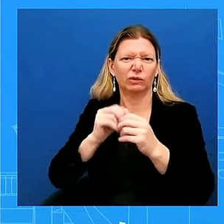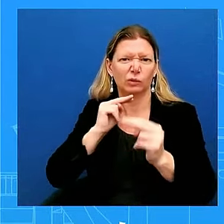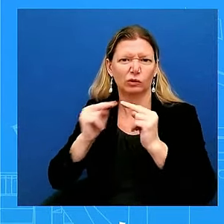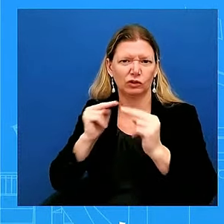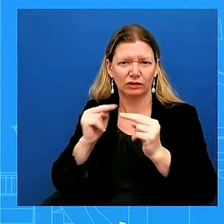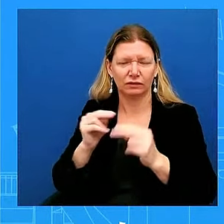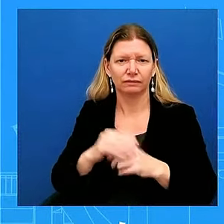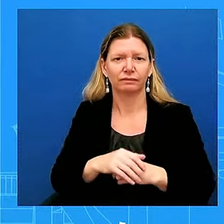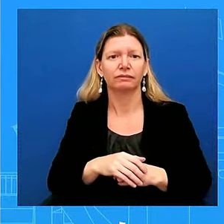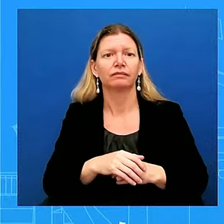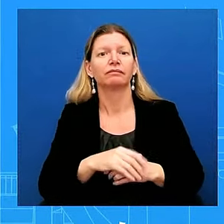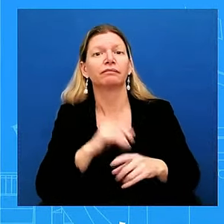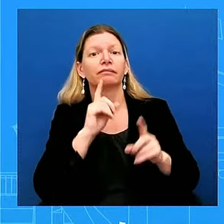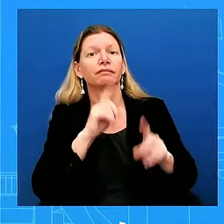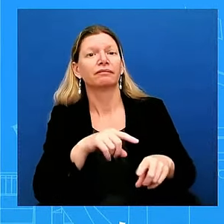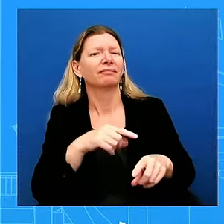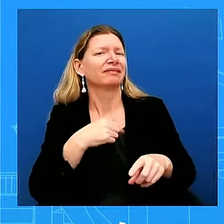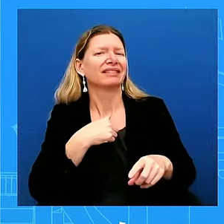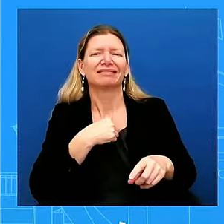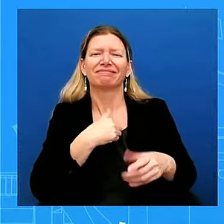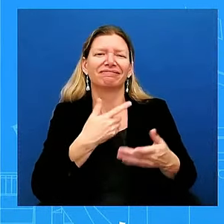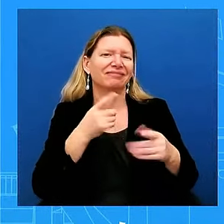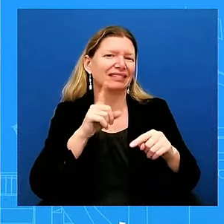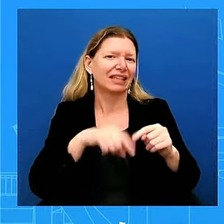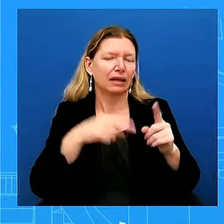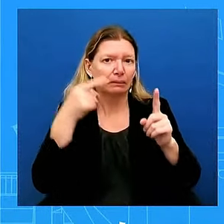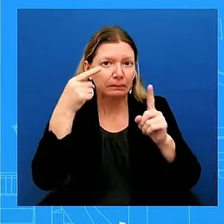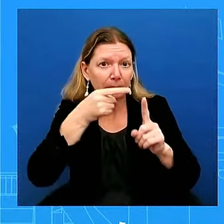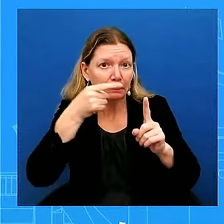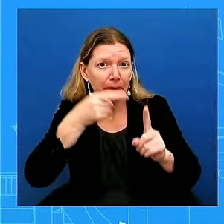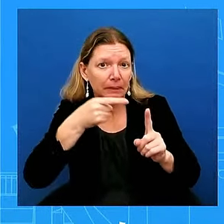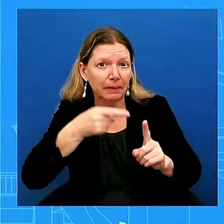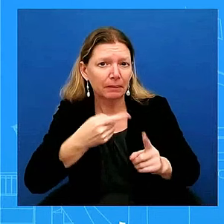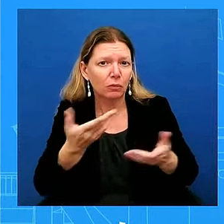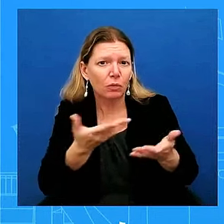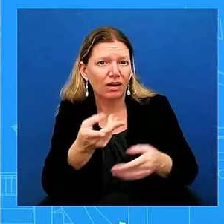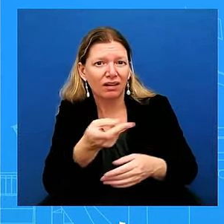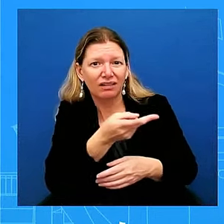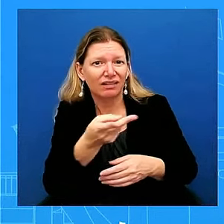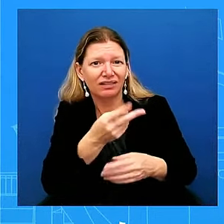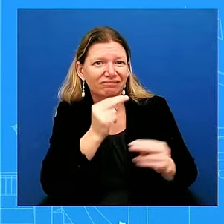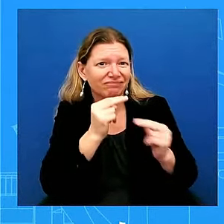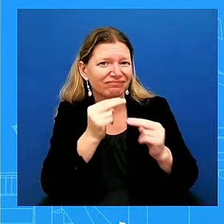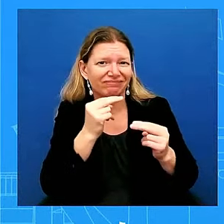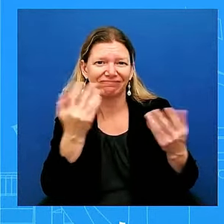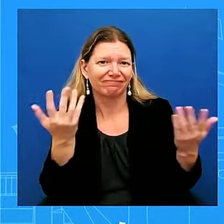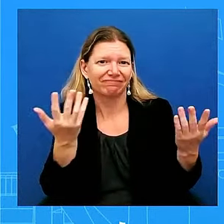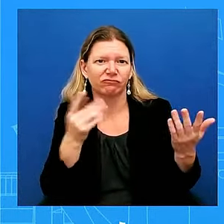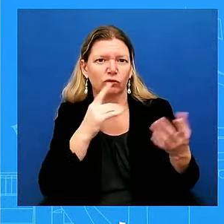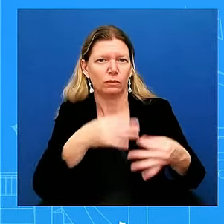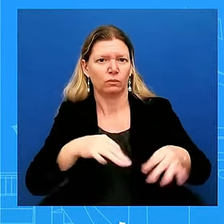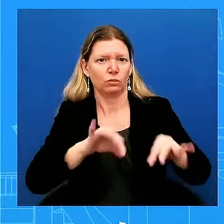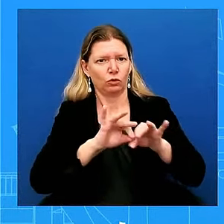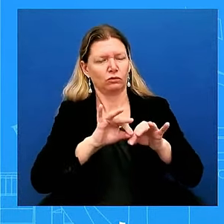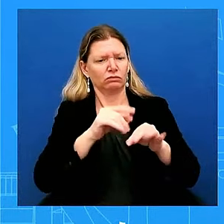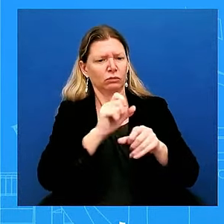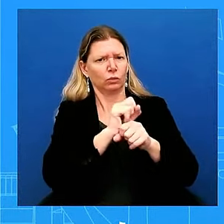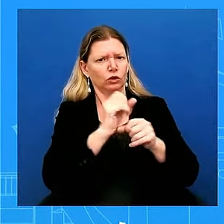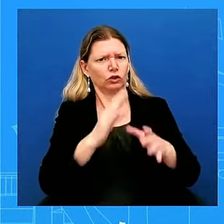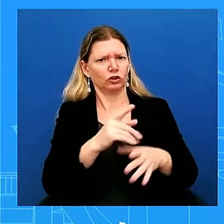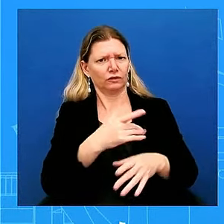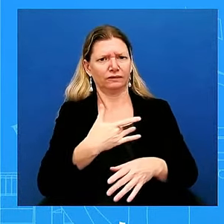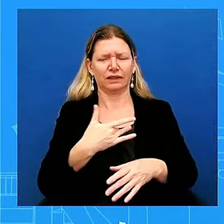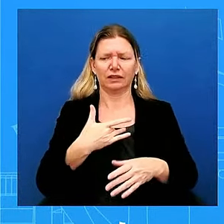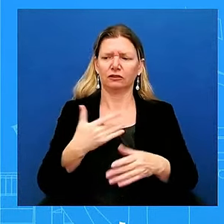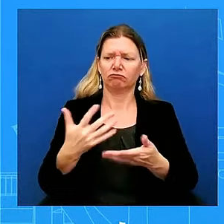workers get a fair pay and also benefits. That's what they deserve. I just laid out what the shippers